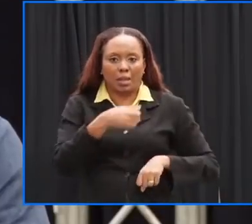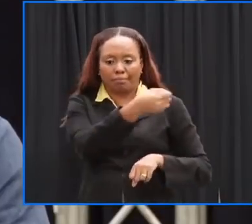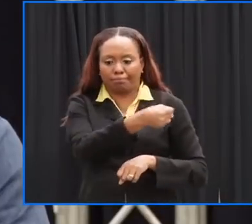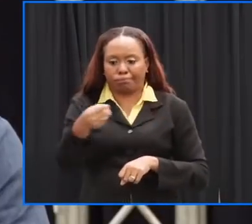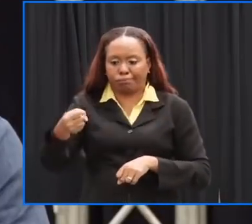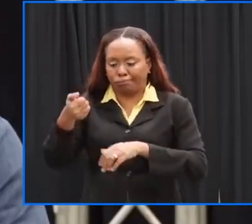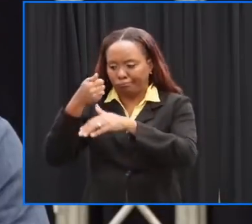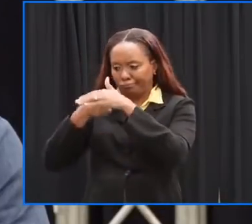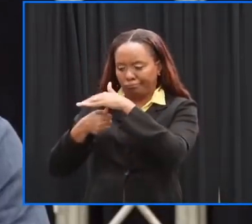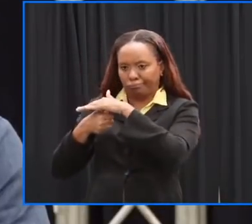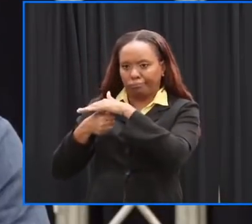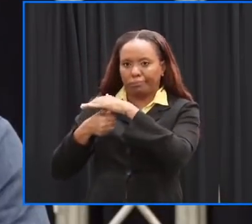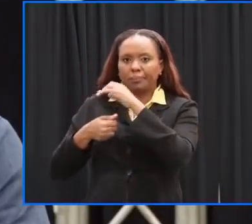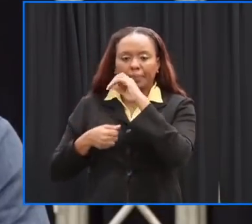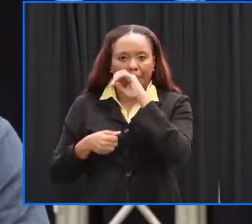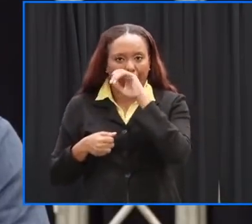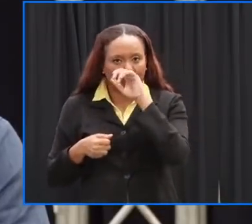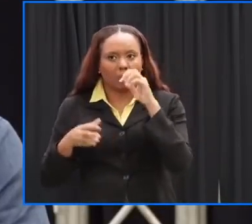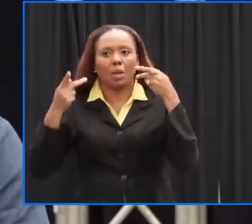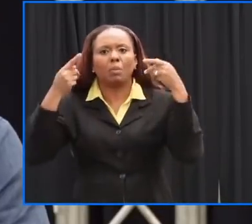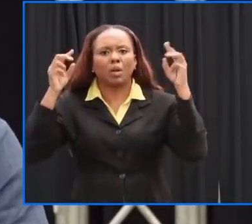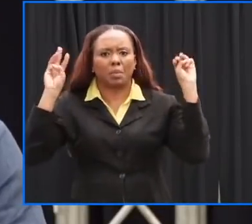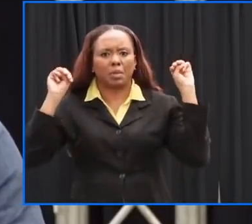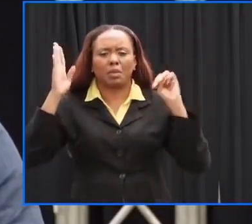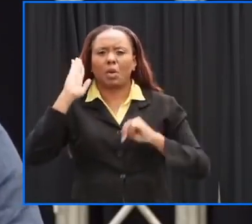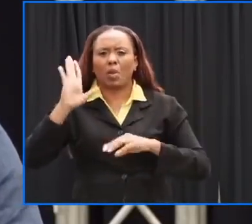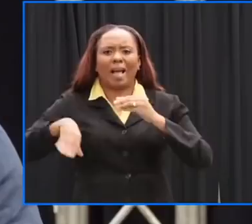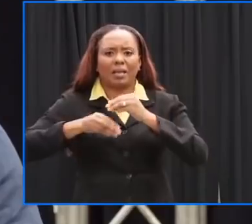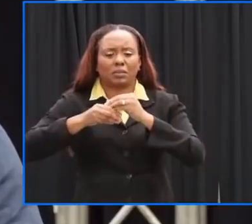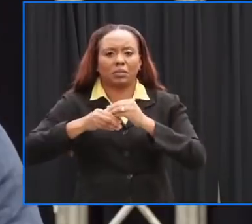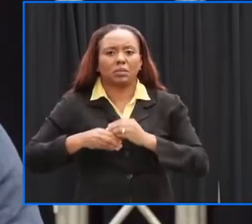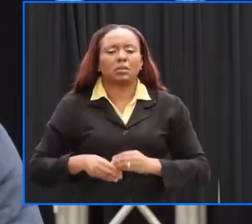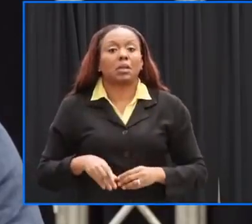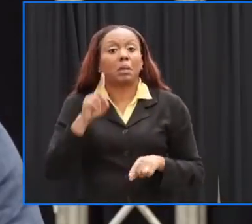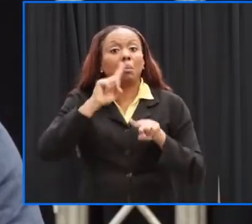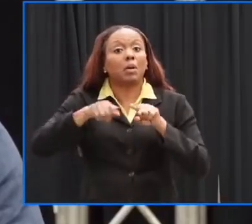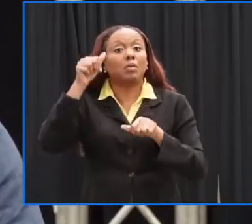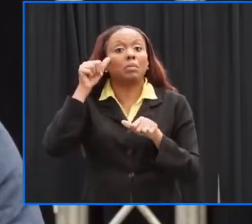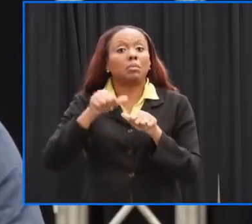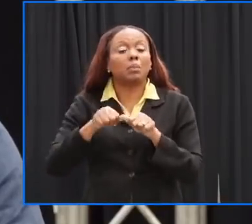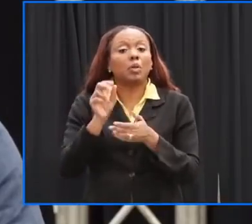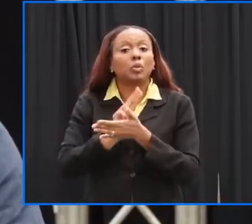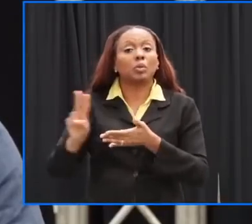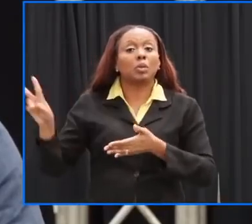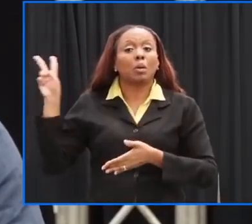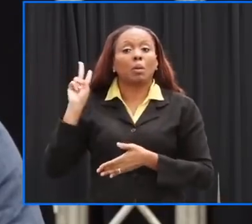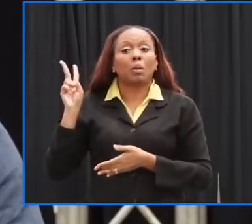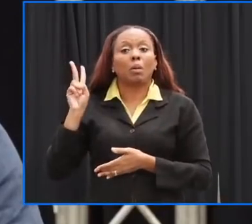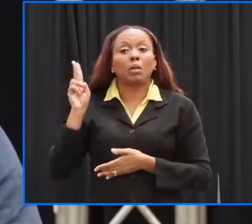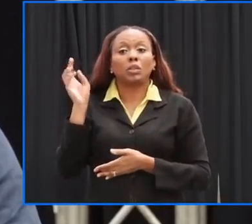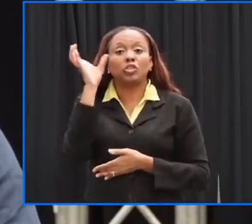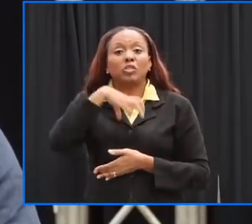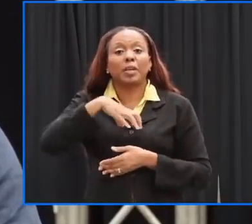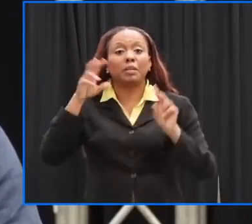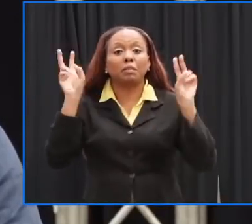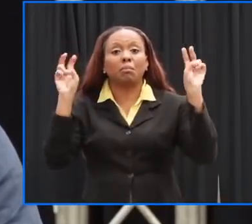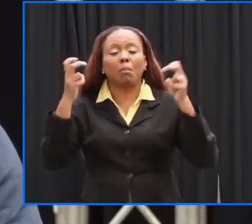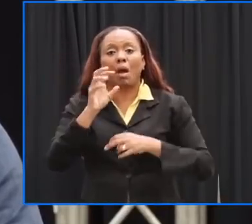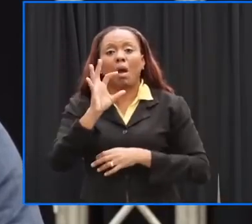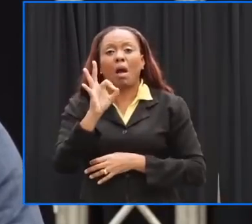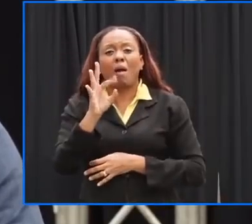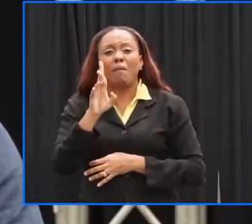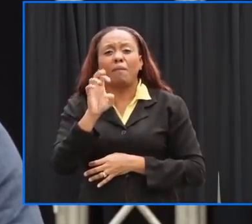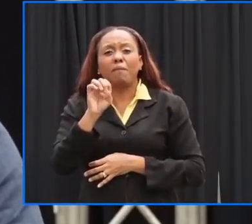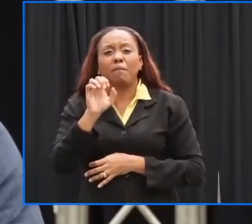more more fully before we end but following the free incident over the last couple of weeks we are aware of the